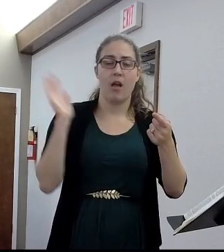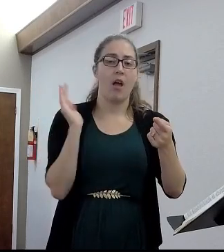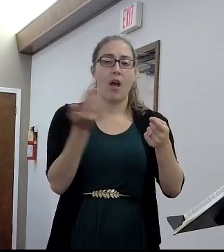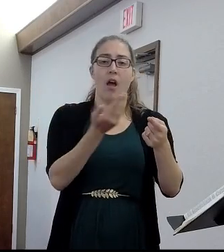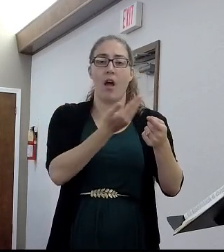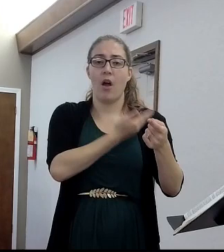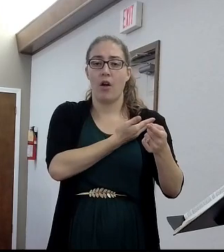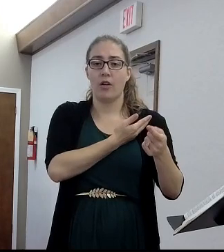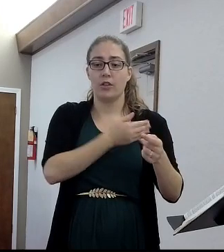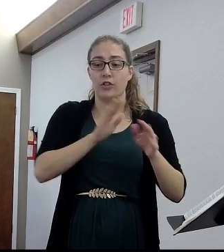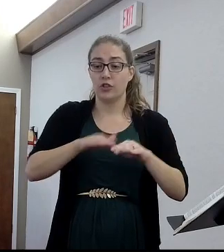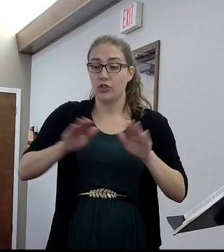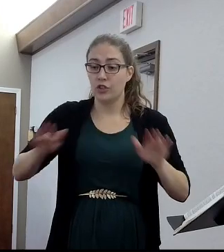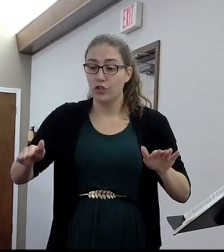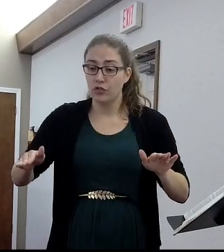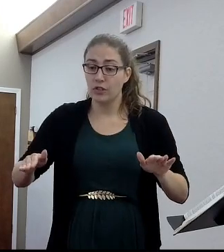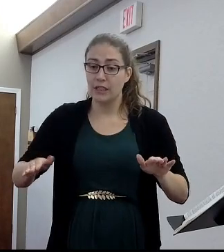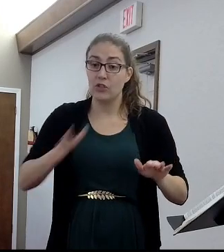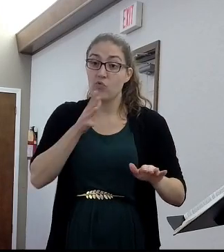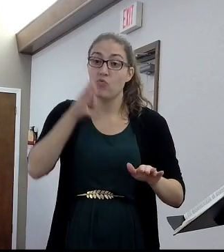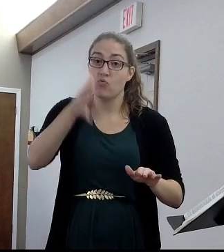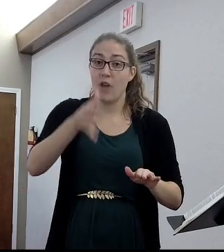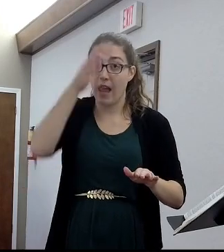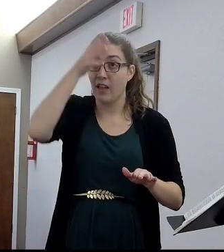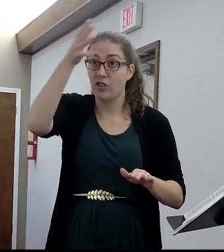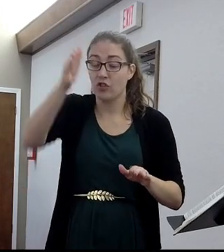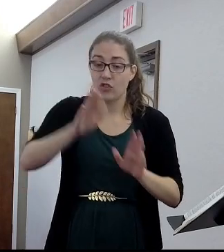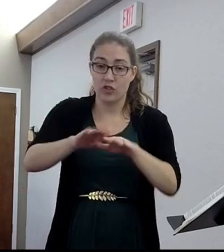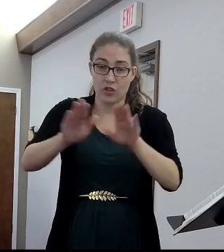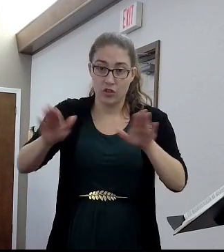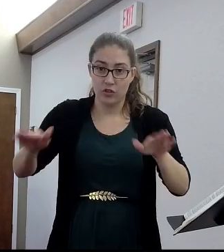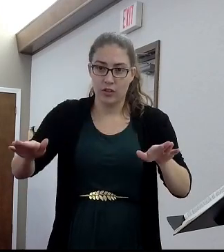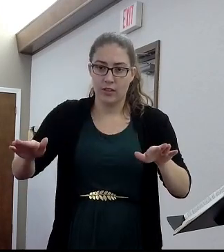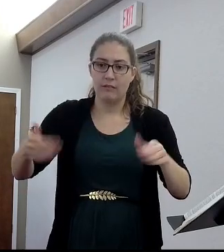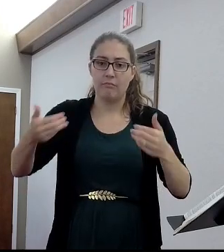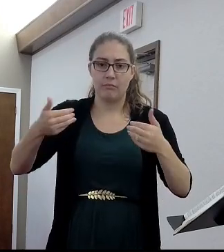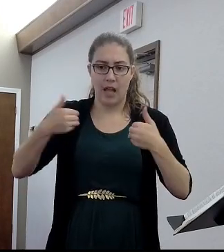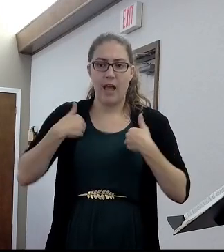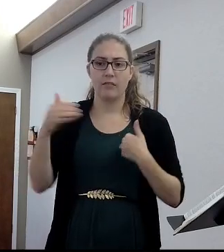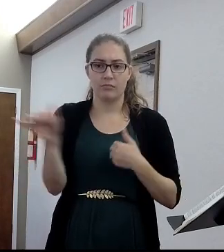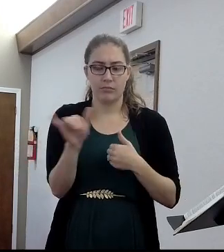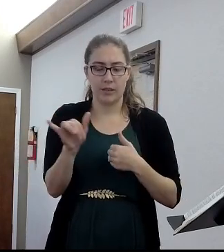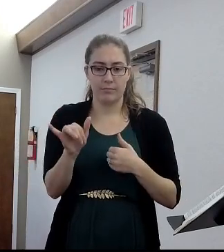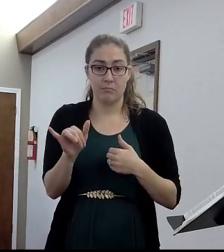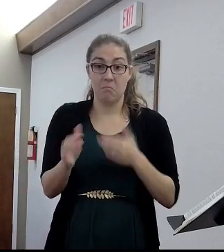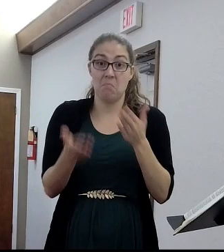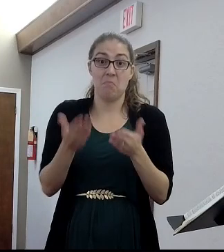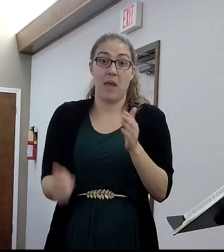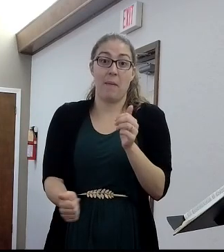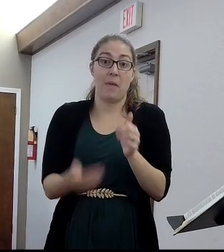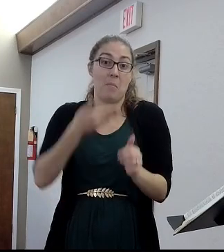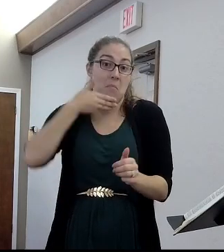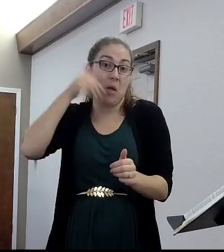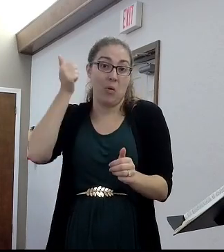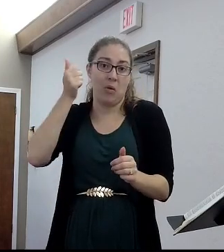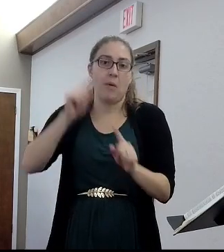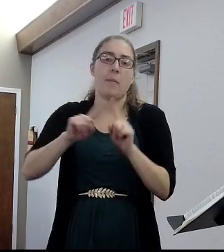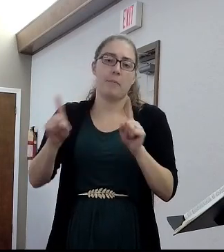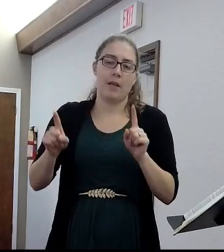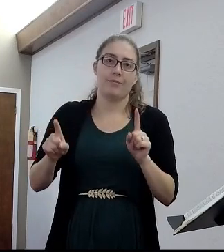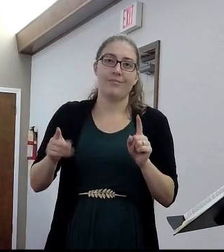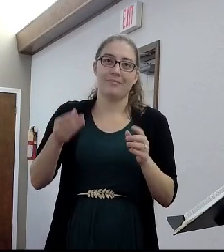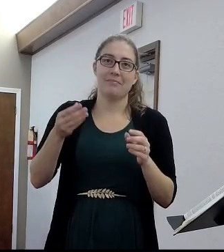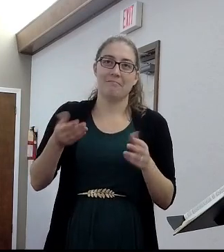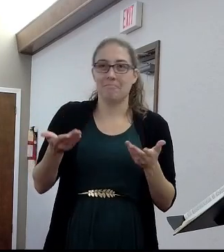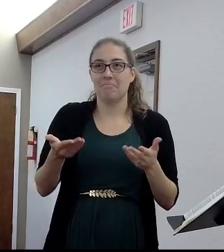grandchildren will still have what we have, if not better. So, put God first today. That's this morning's message anyway,